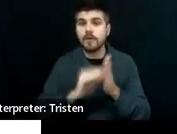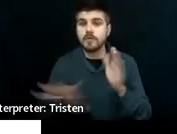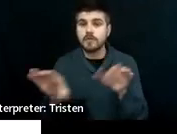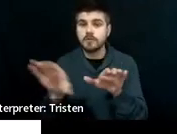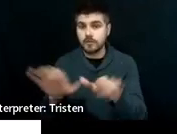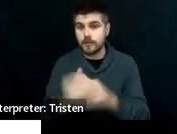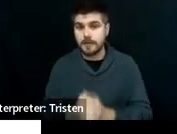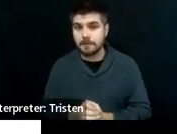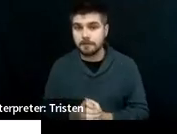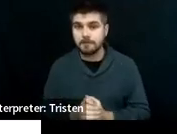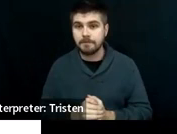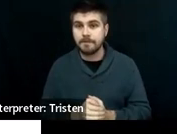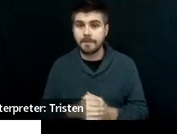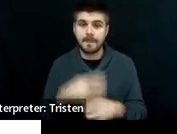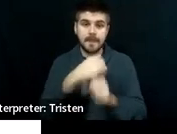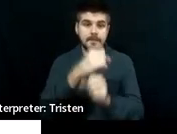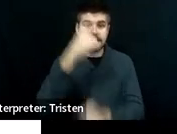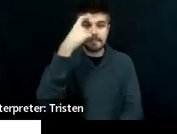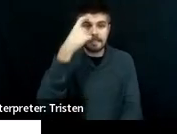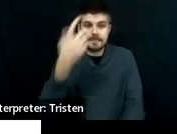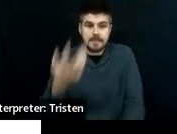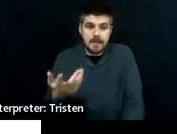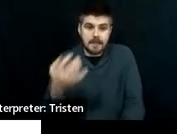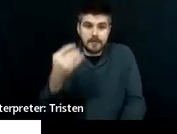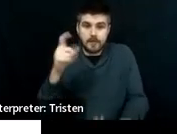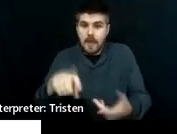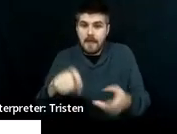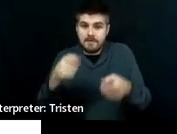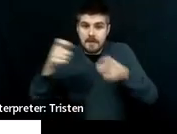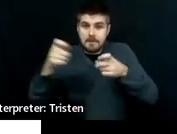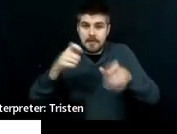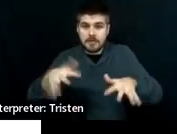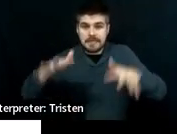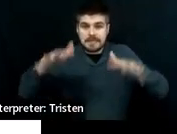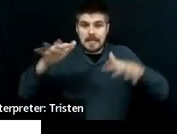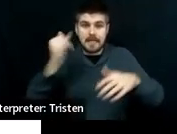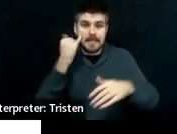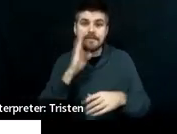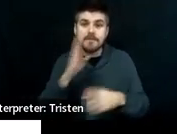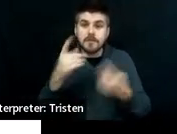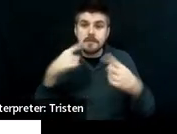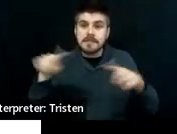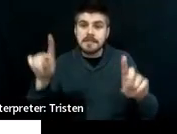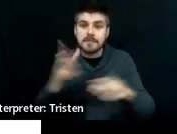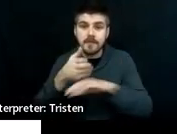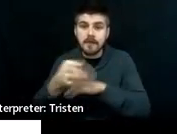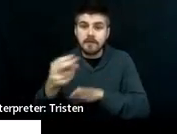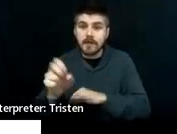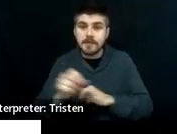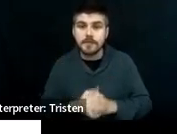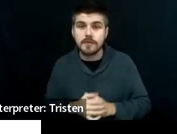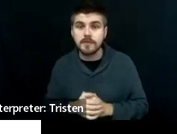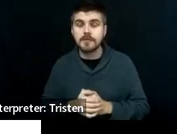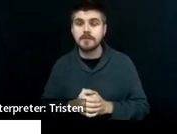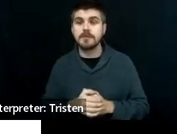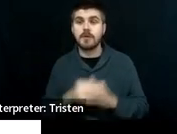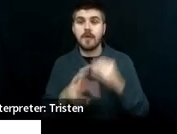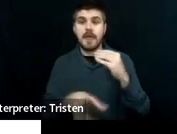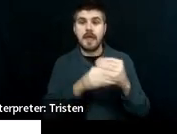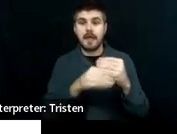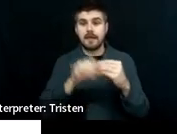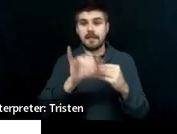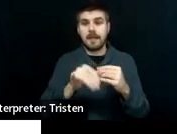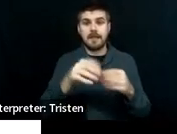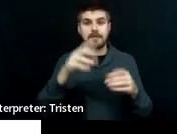So it makes sense. You've got to manage your anxiety if you're going to be successful post-secondary. So adding that in